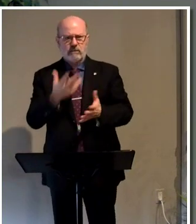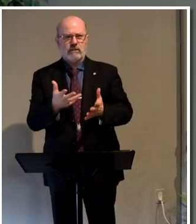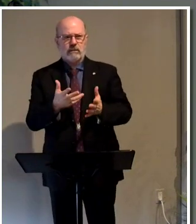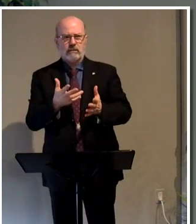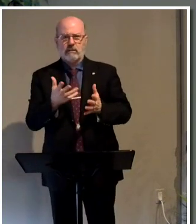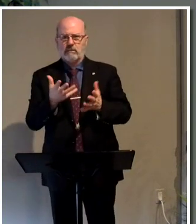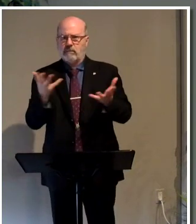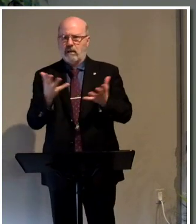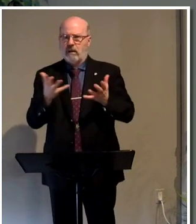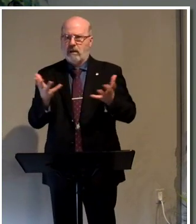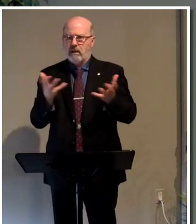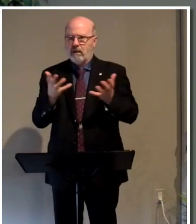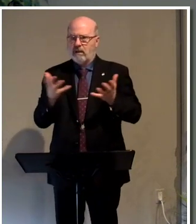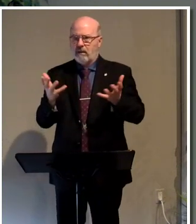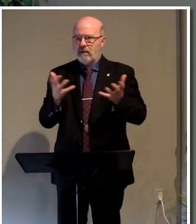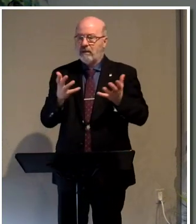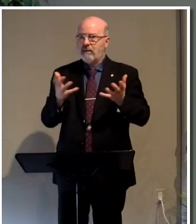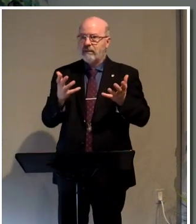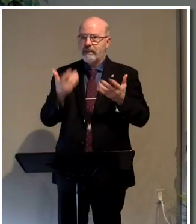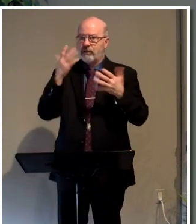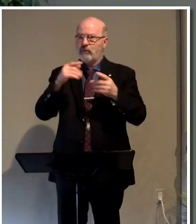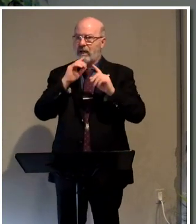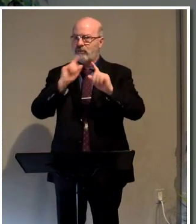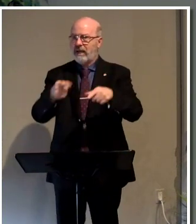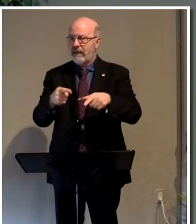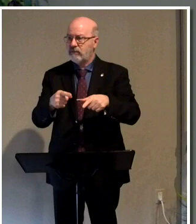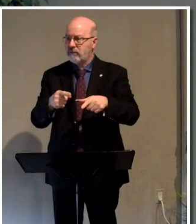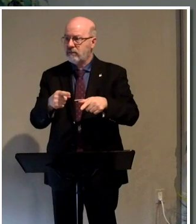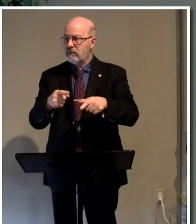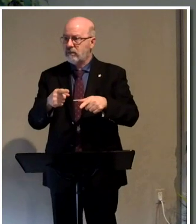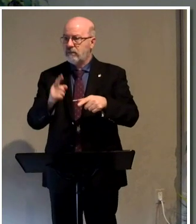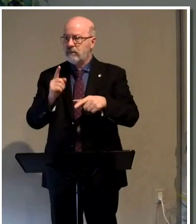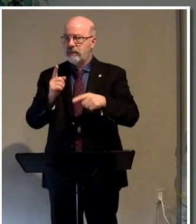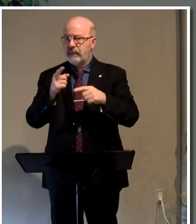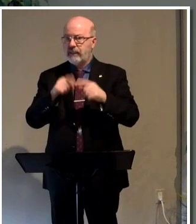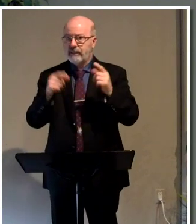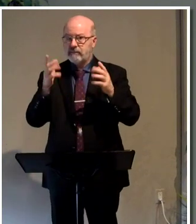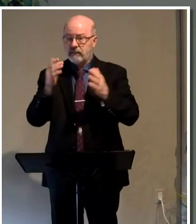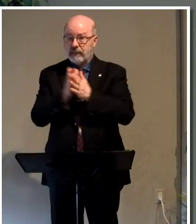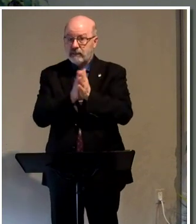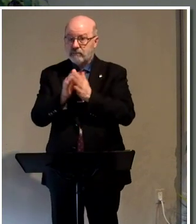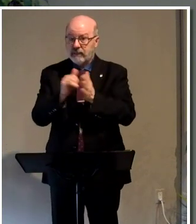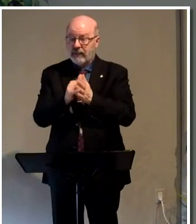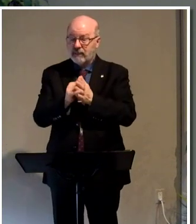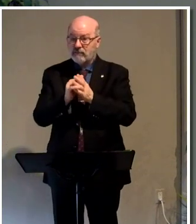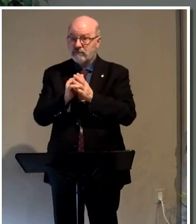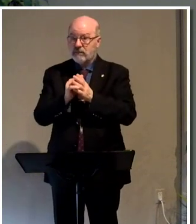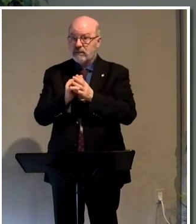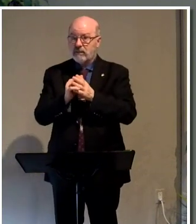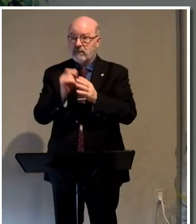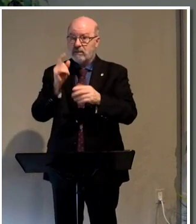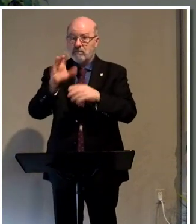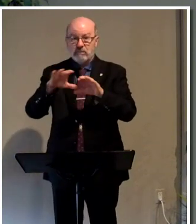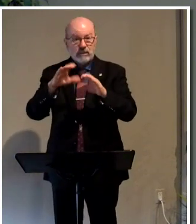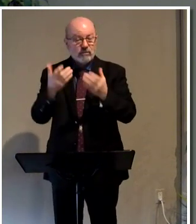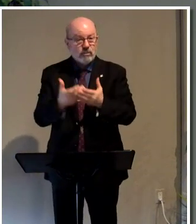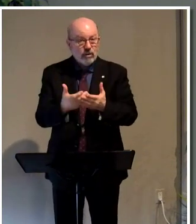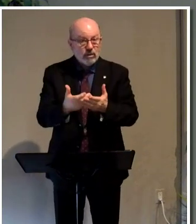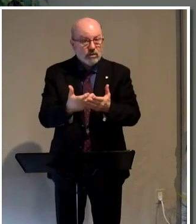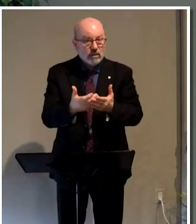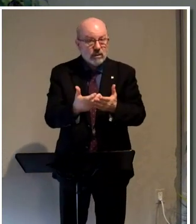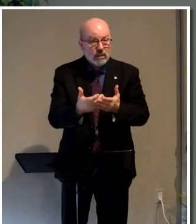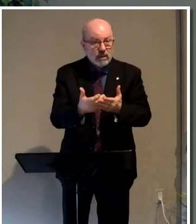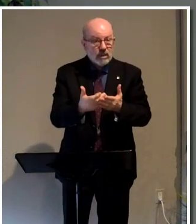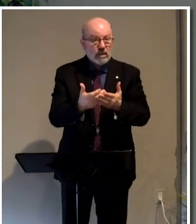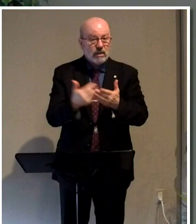you know, like he didn't know what to say. Like he just didn't anticipate that. But folks, the world, it's just it's just